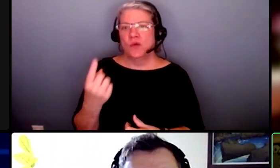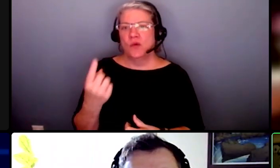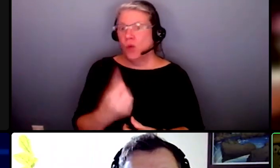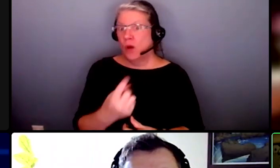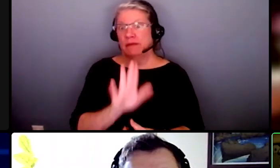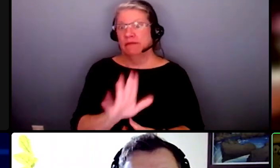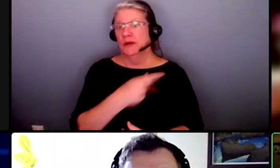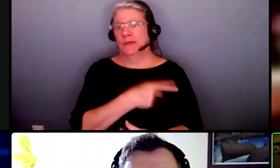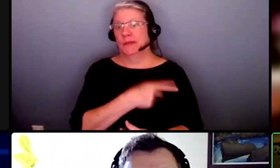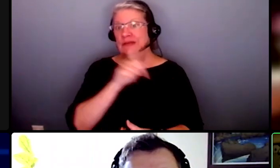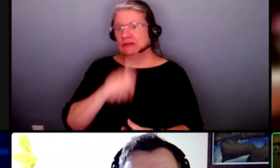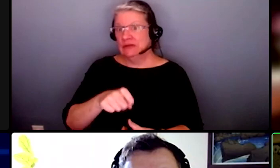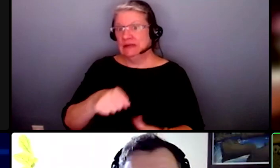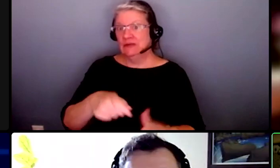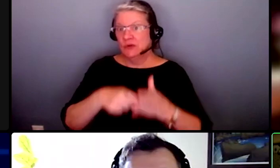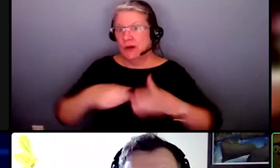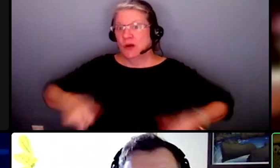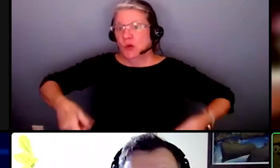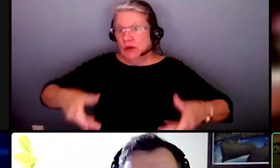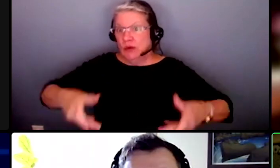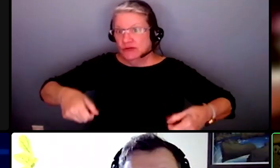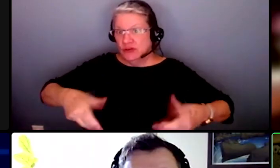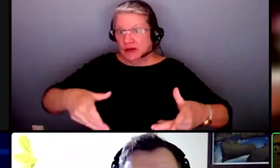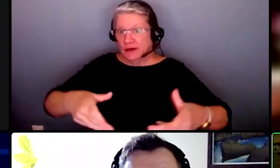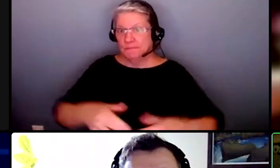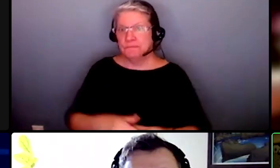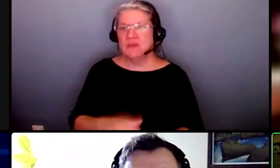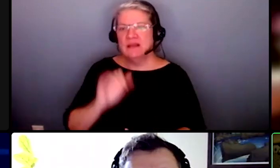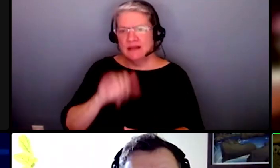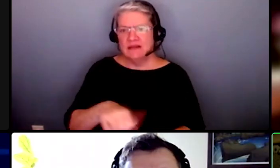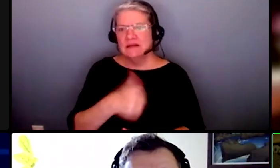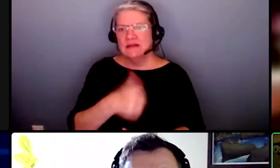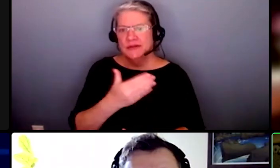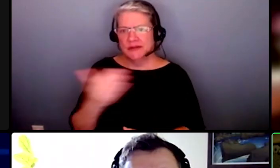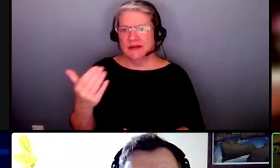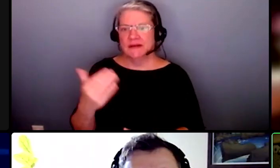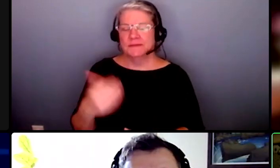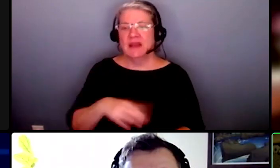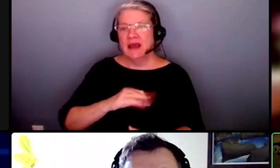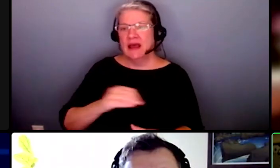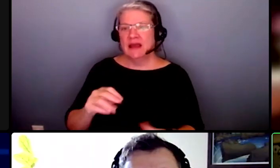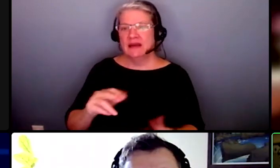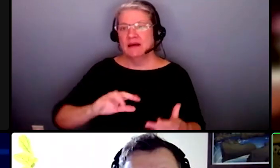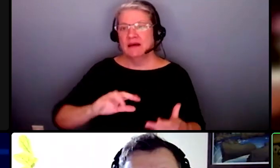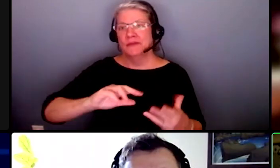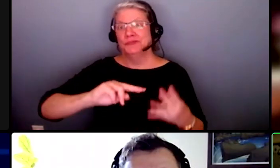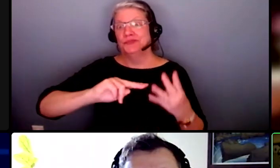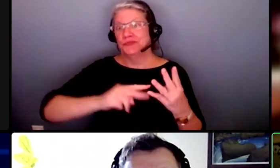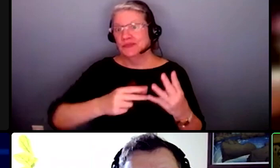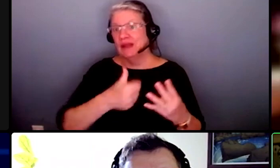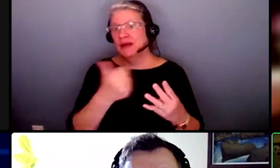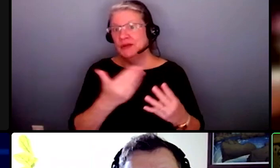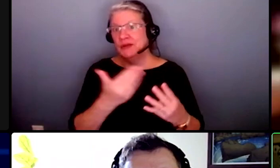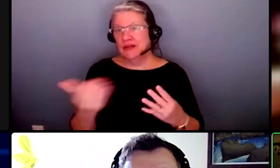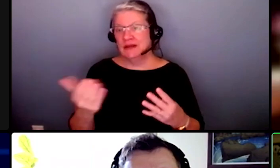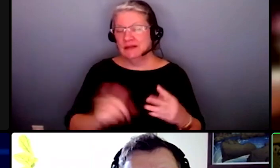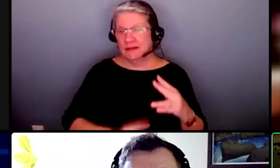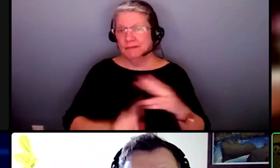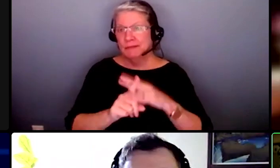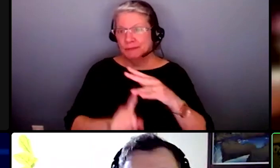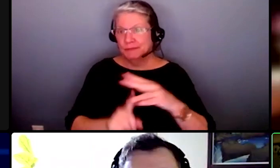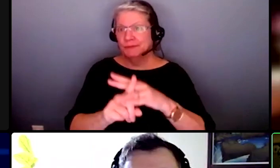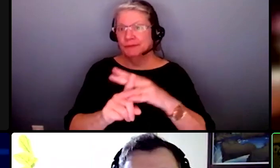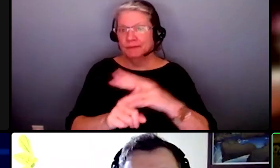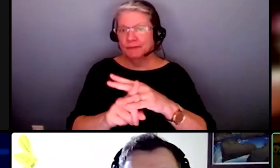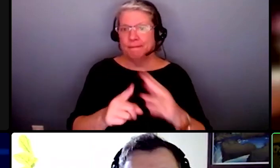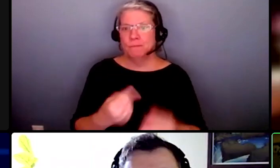that is another big thing that we're working on and I think that the third thing that keeps coming up that